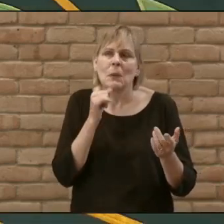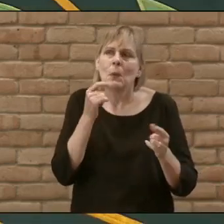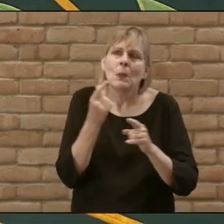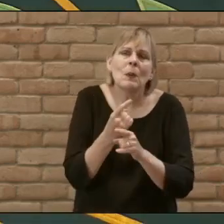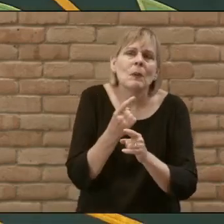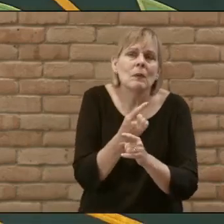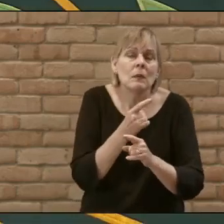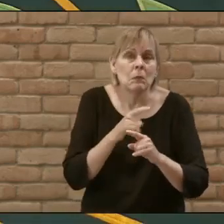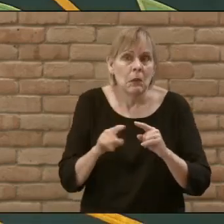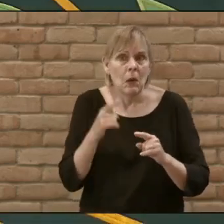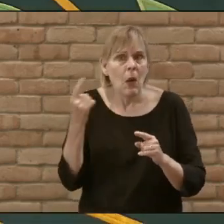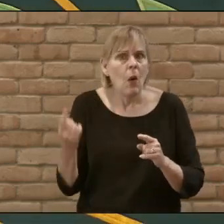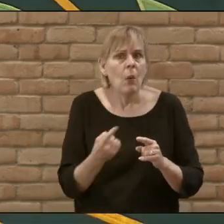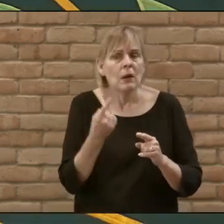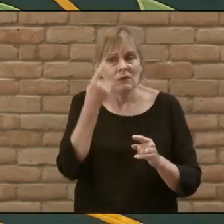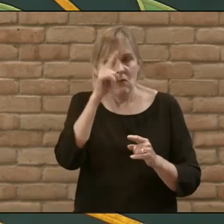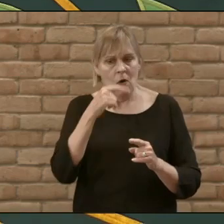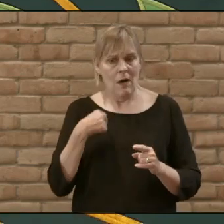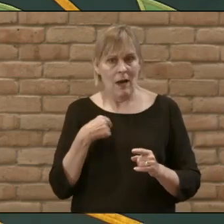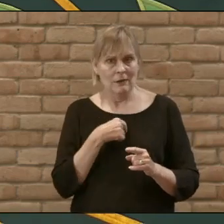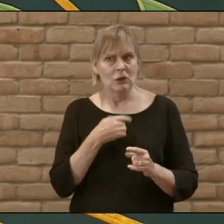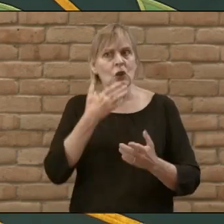but it's always for our good